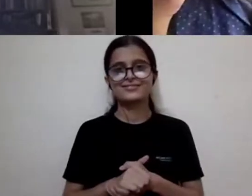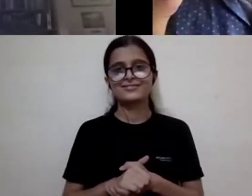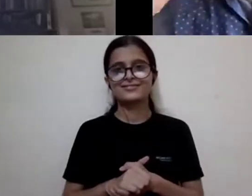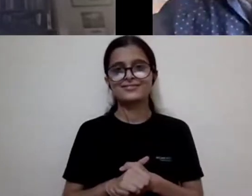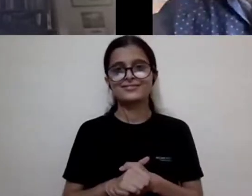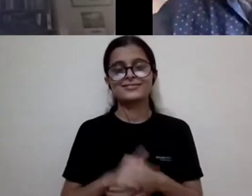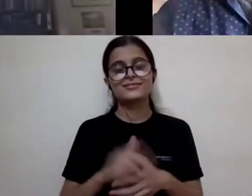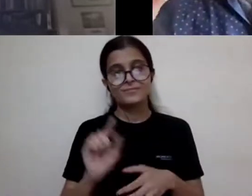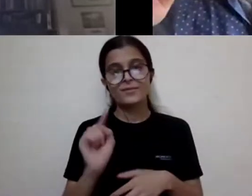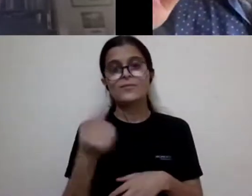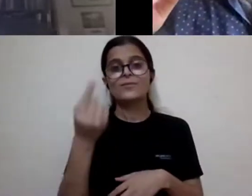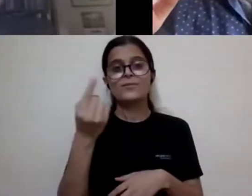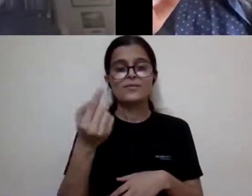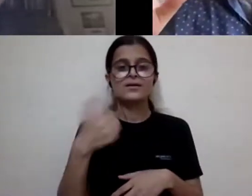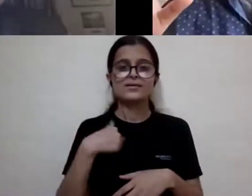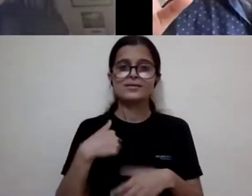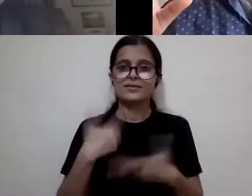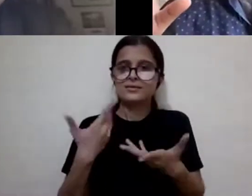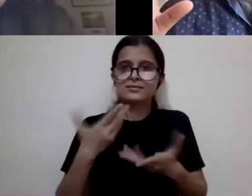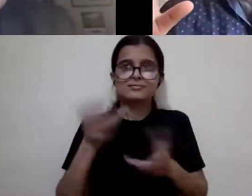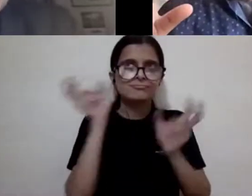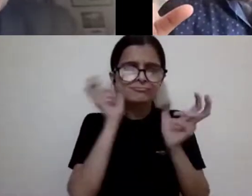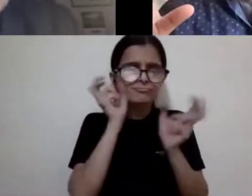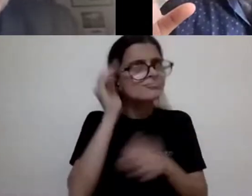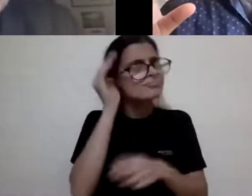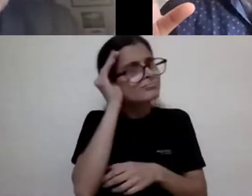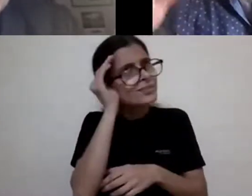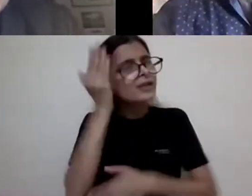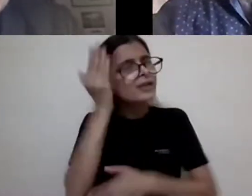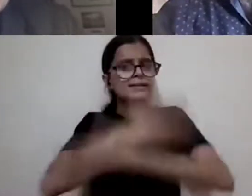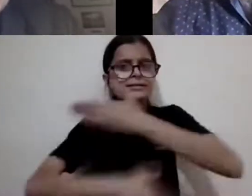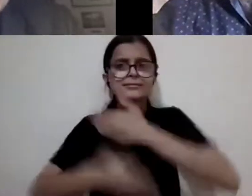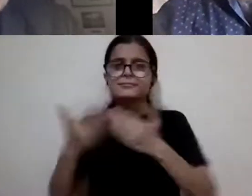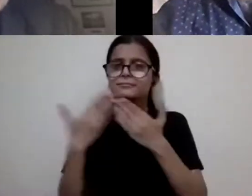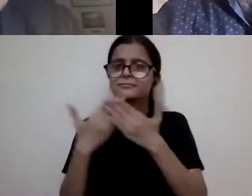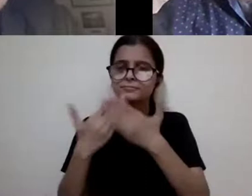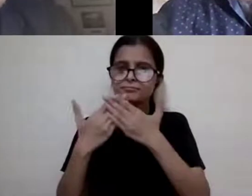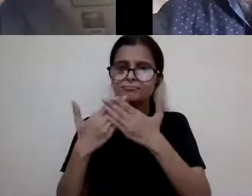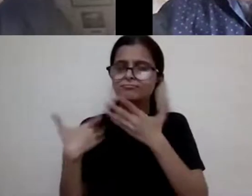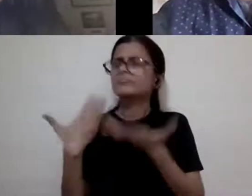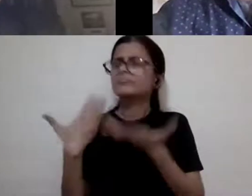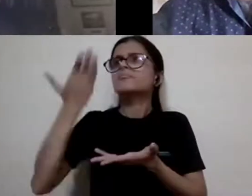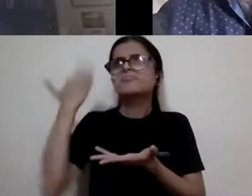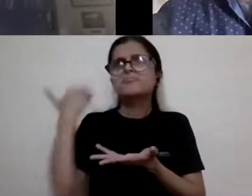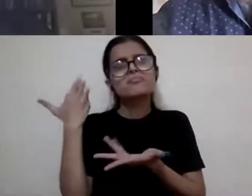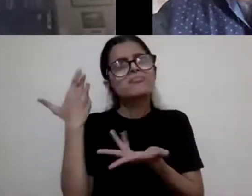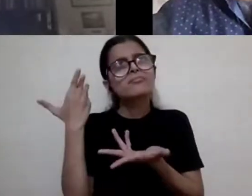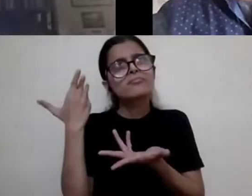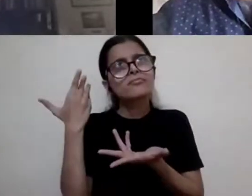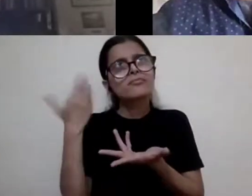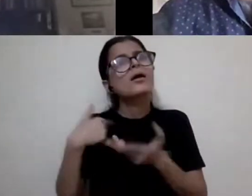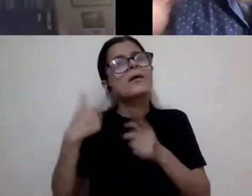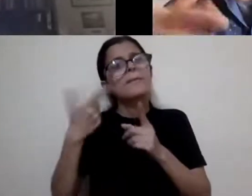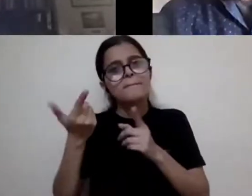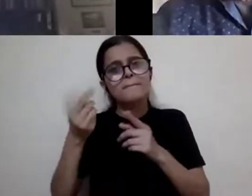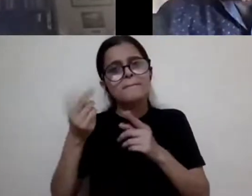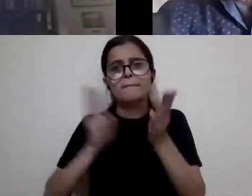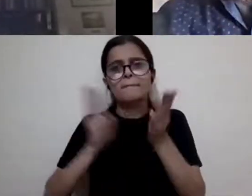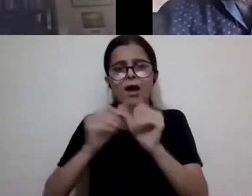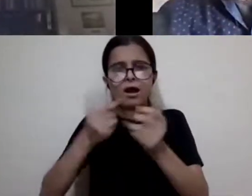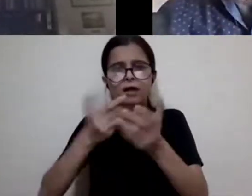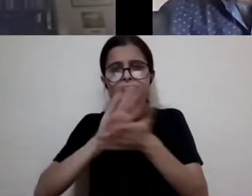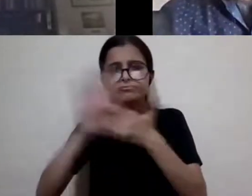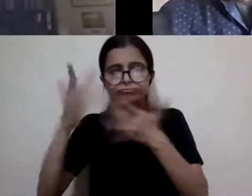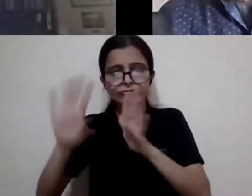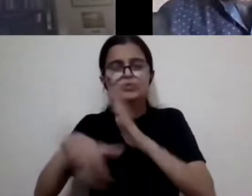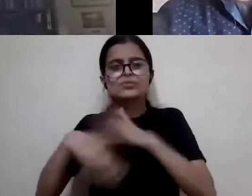The first time I actually got to know about disability studies was, I think I must have been in my post-graduation or just completed